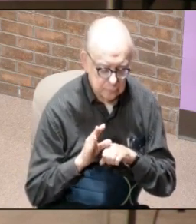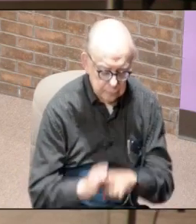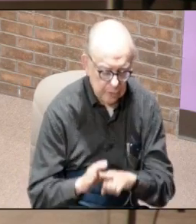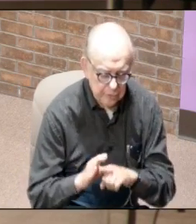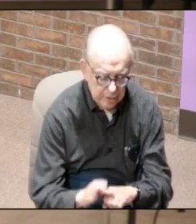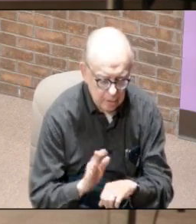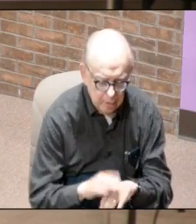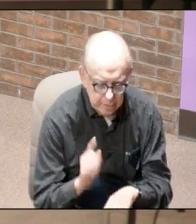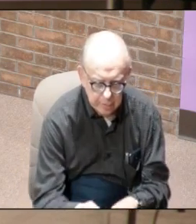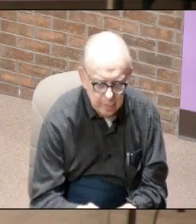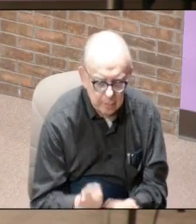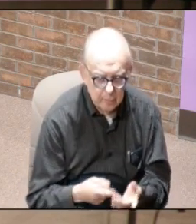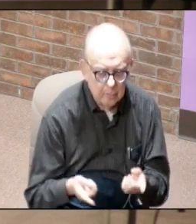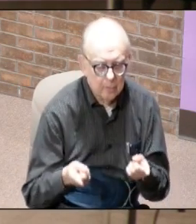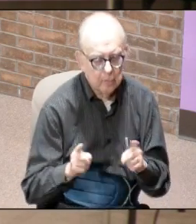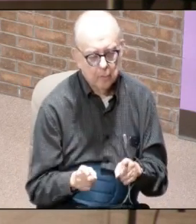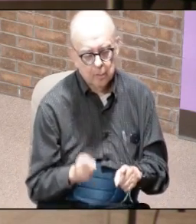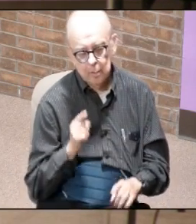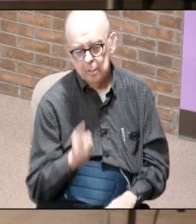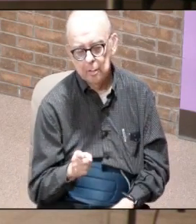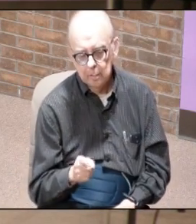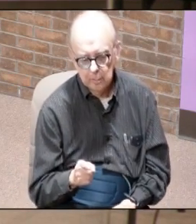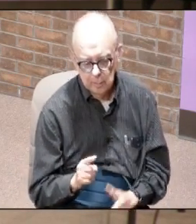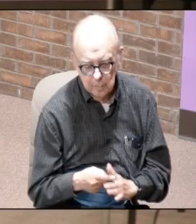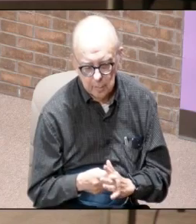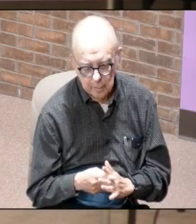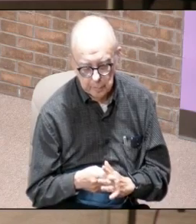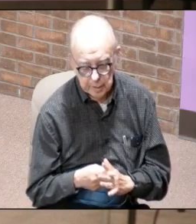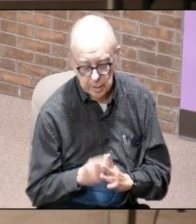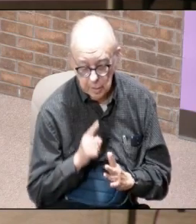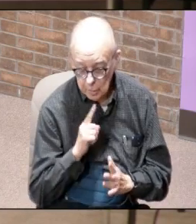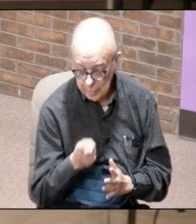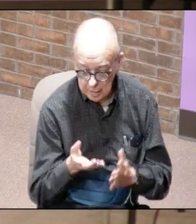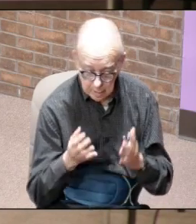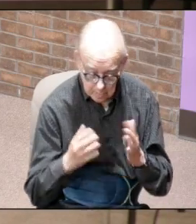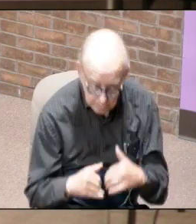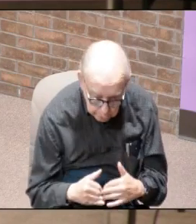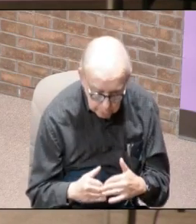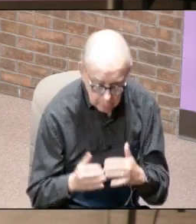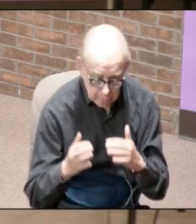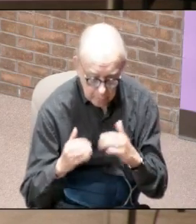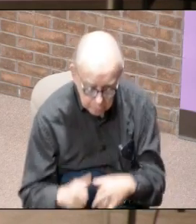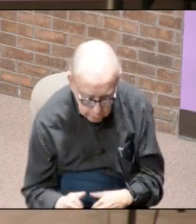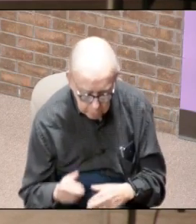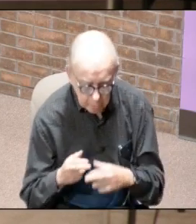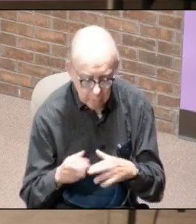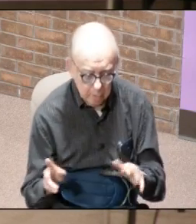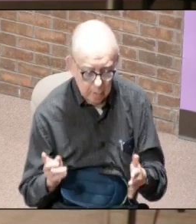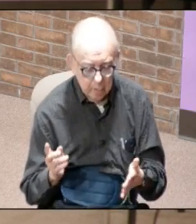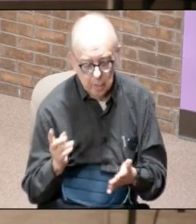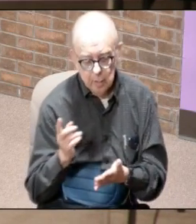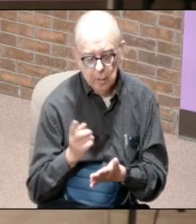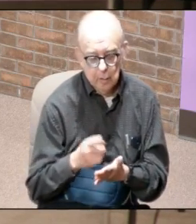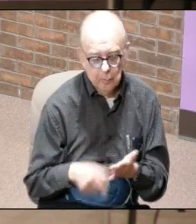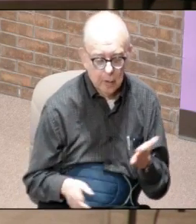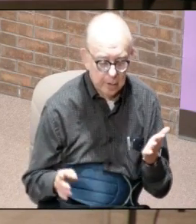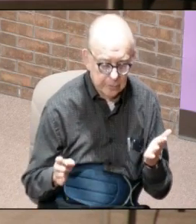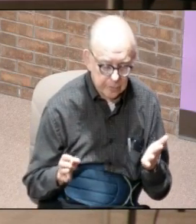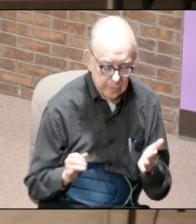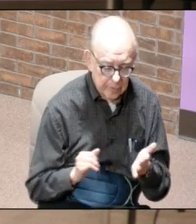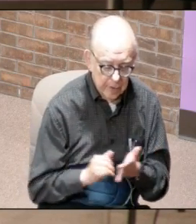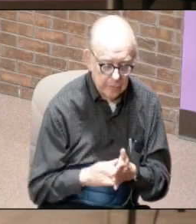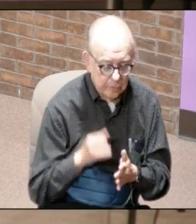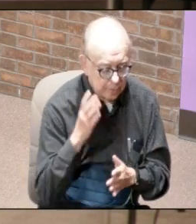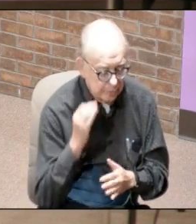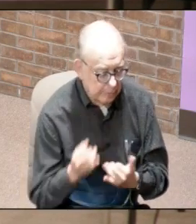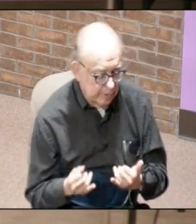and what's happening is you are beginning to collapse under the weight of whatever it is that you